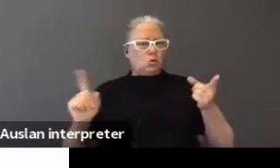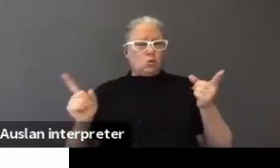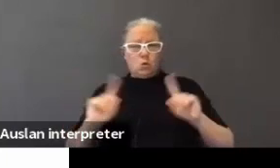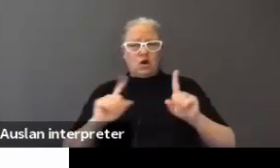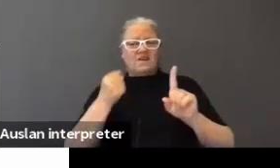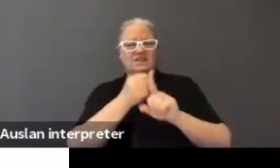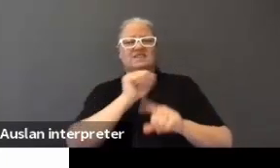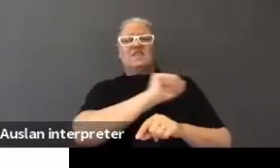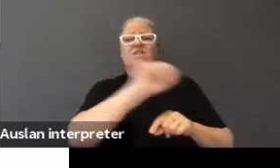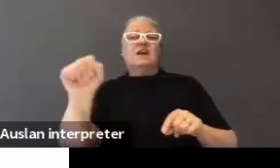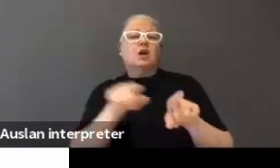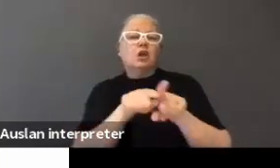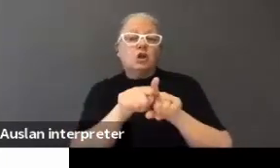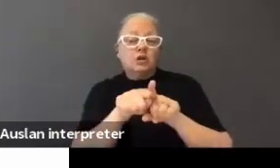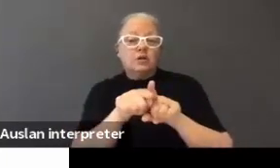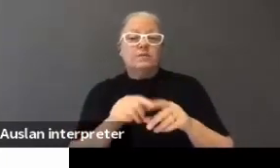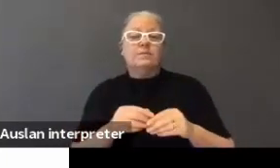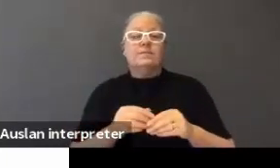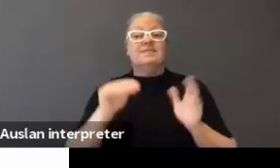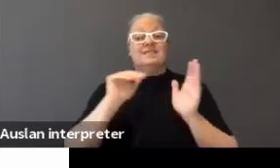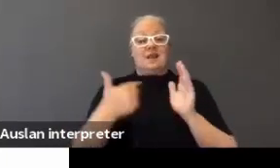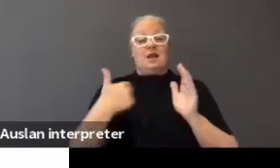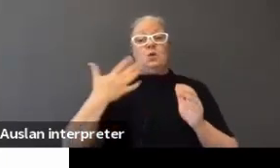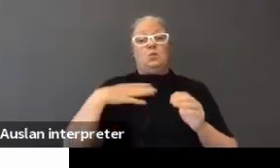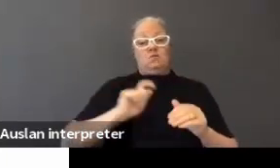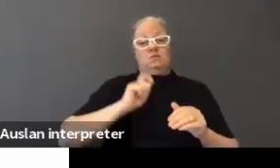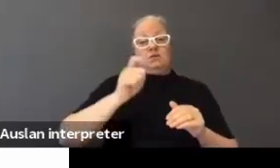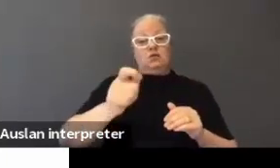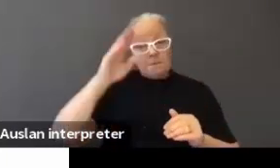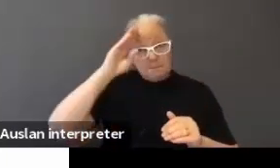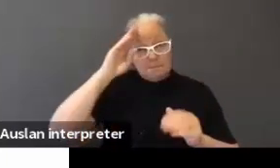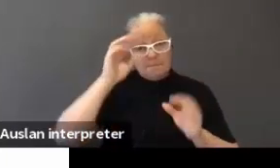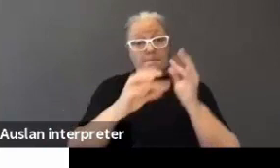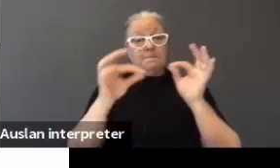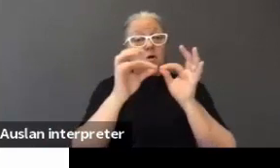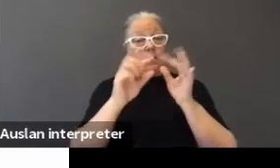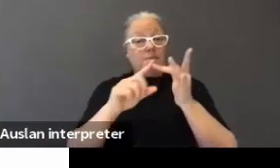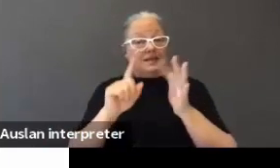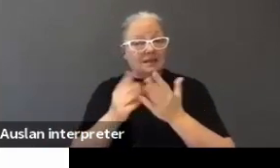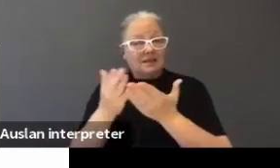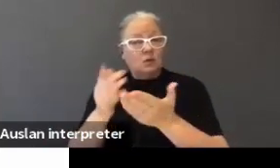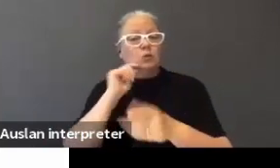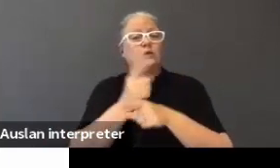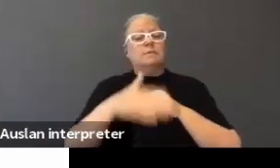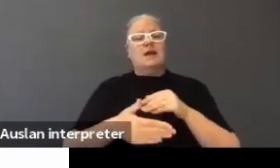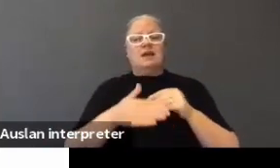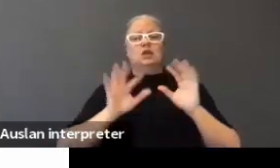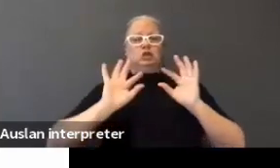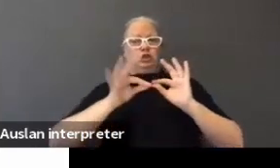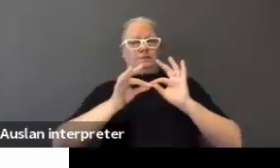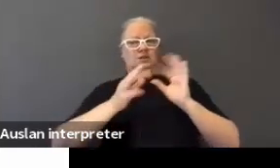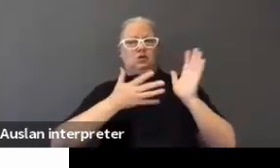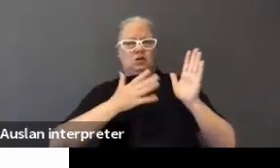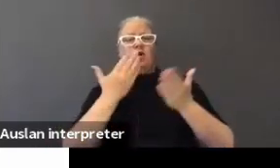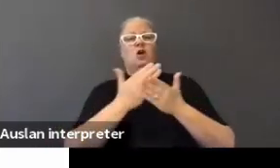affects their learning. Now, I'm going to hand over to Bobbi and Bobbi's going to talk about Auslan interpreting on online